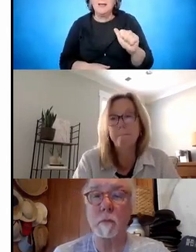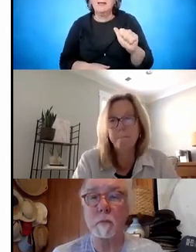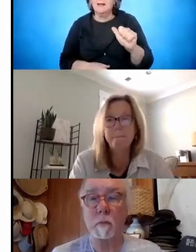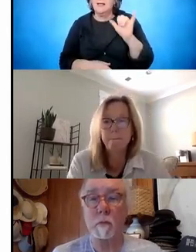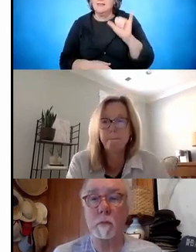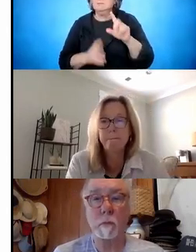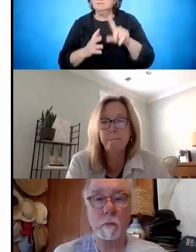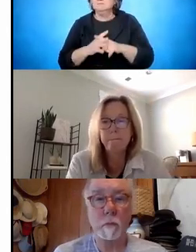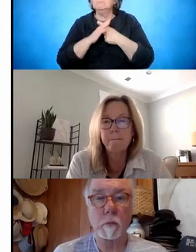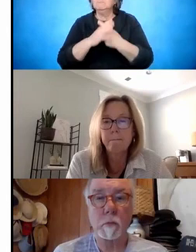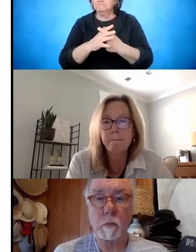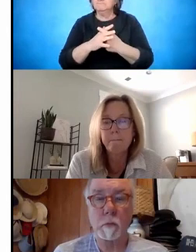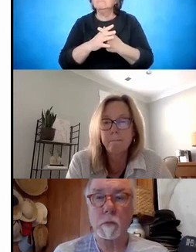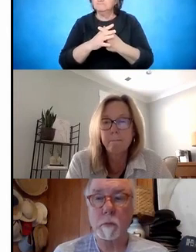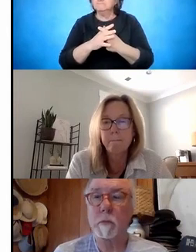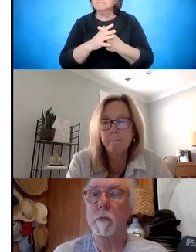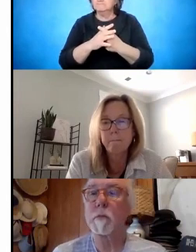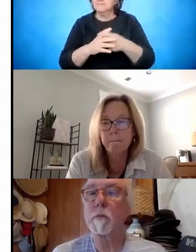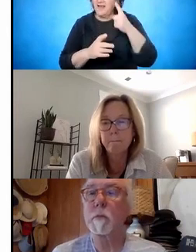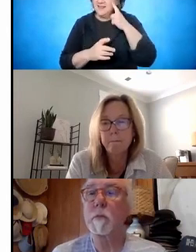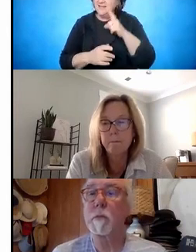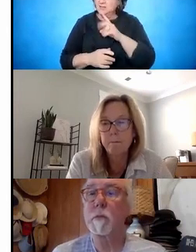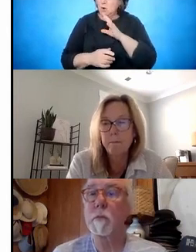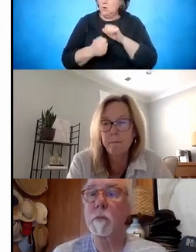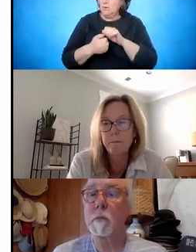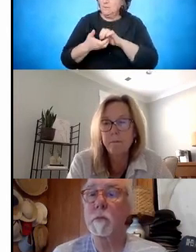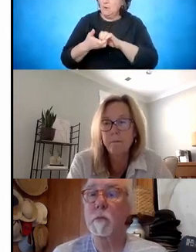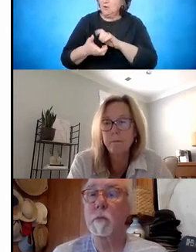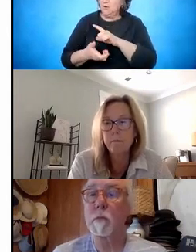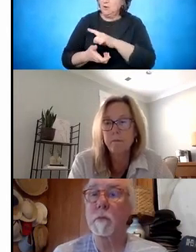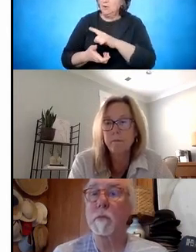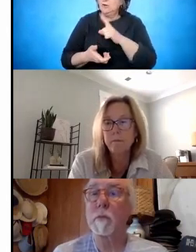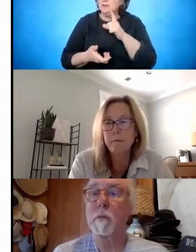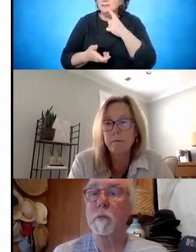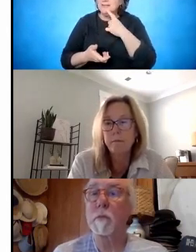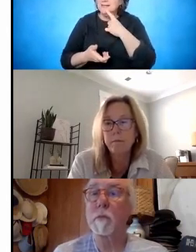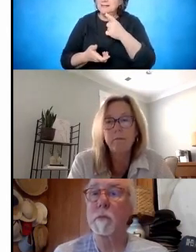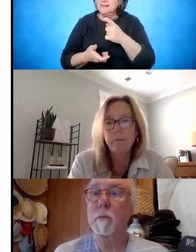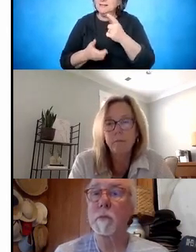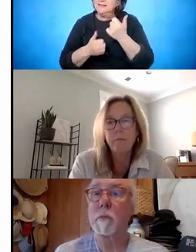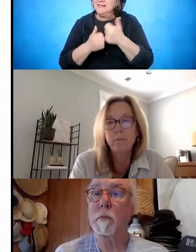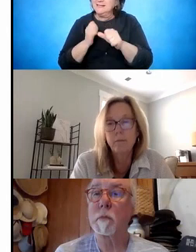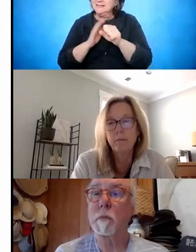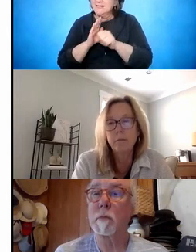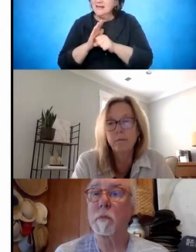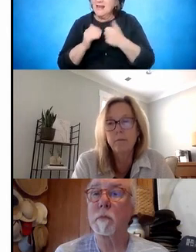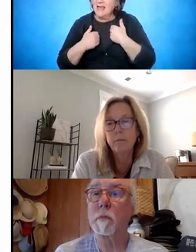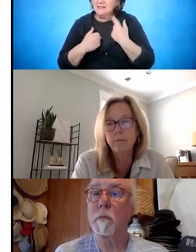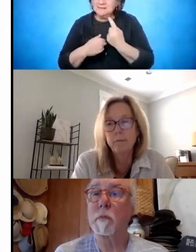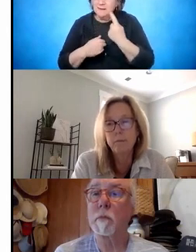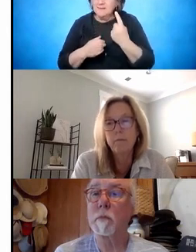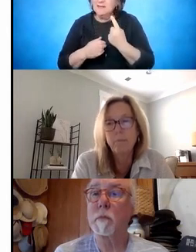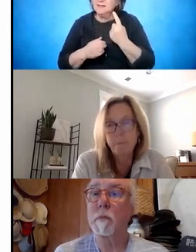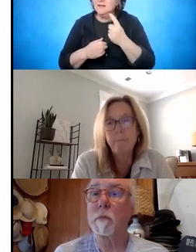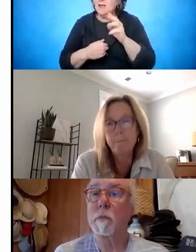implemented. So I believe in talking with our partners through Wintec, I think every state and territory has, either in development or already has